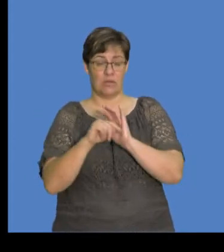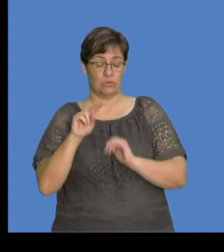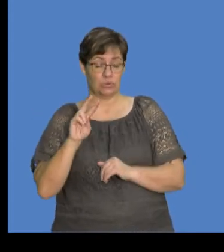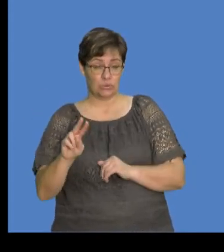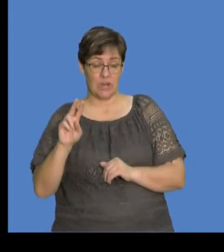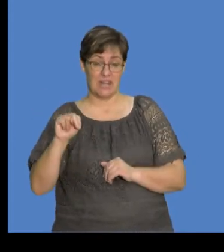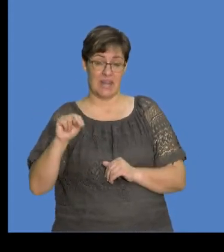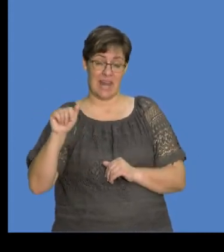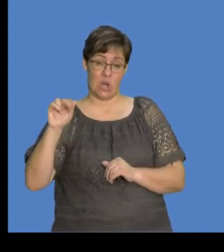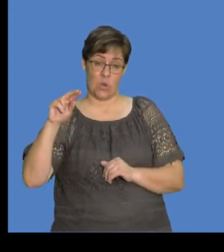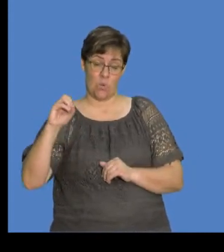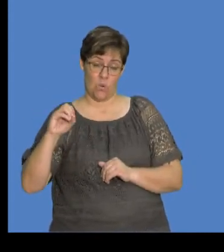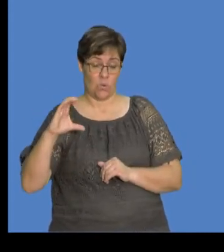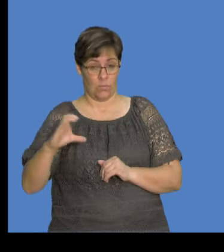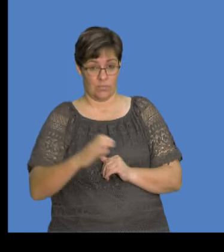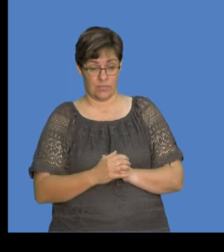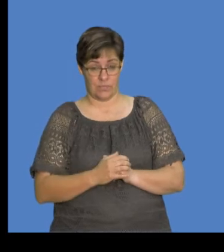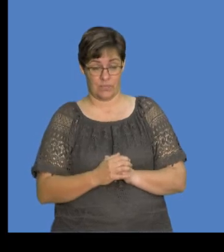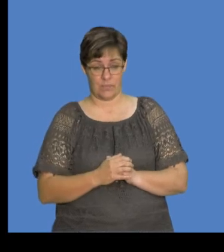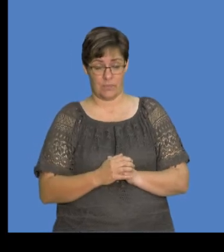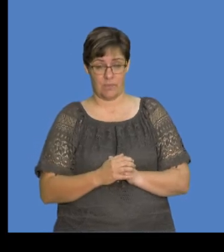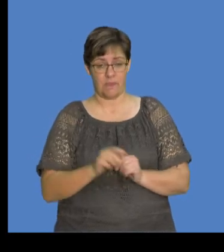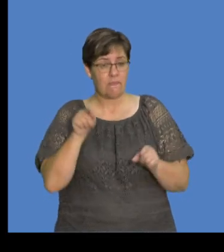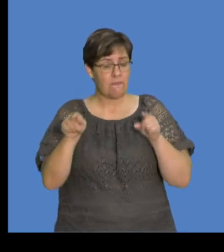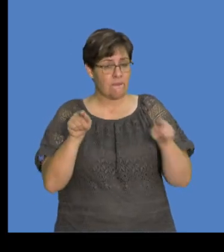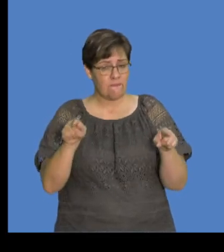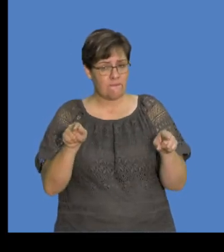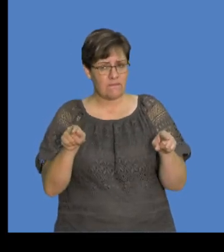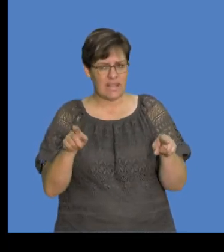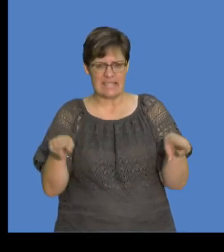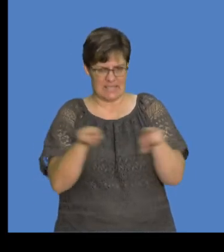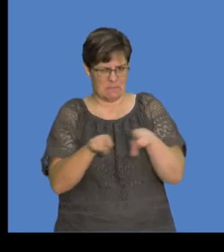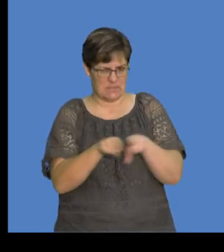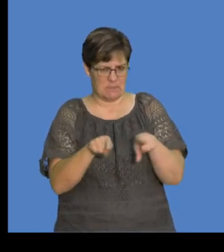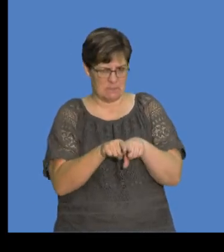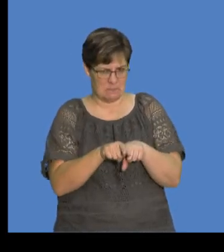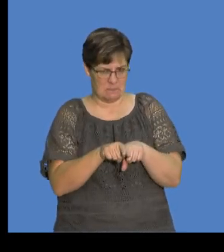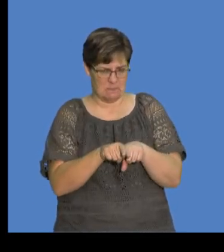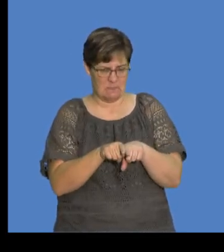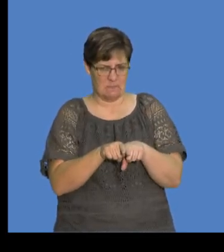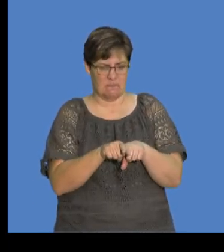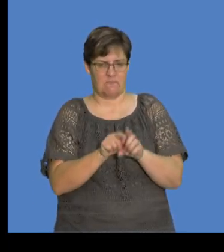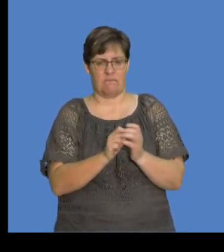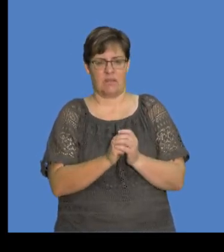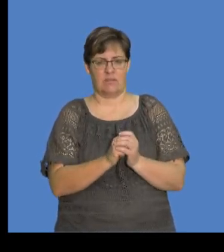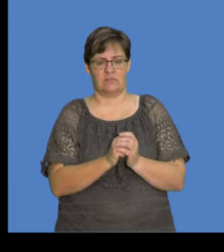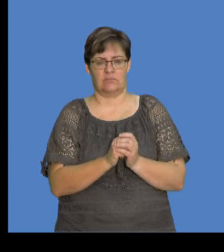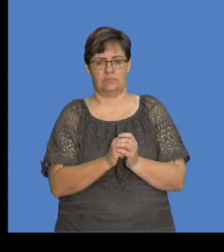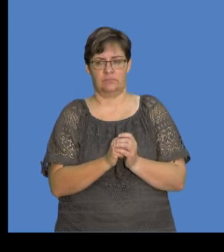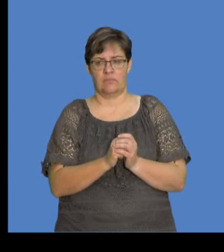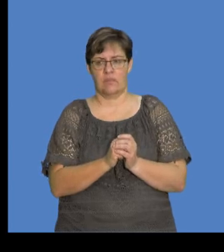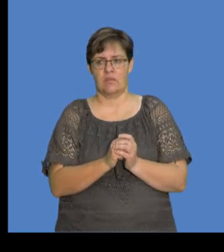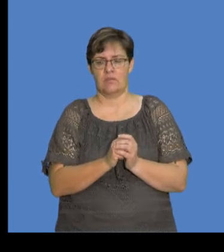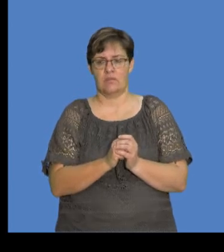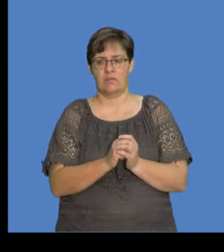Now, already, these two are what you call like charges. Actually, the